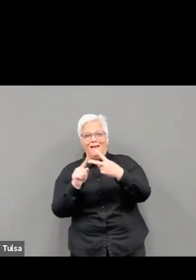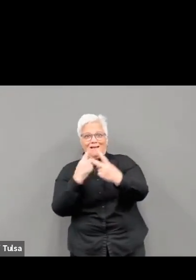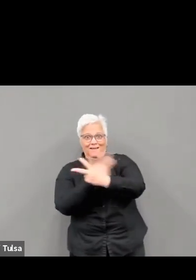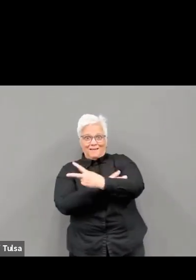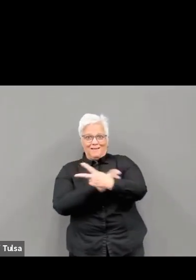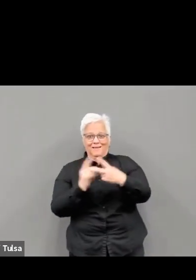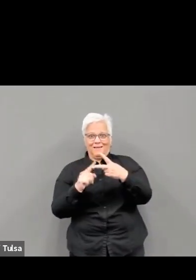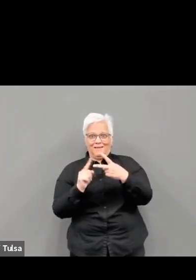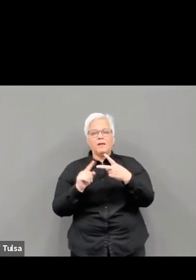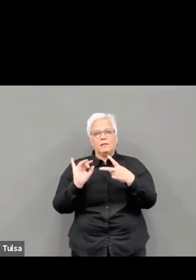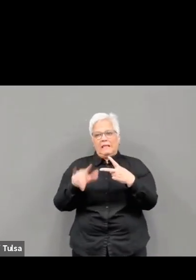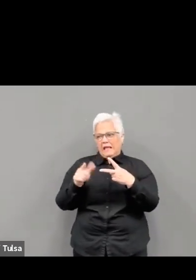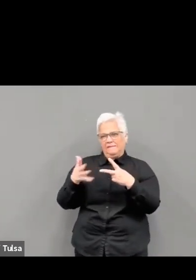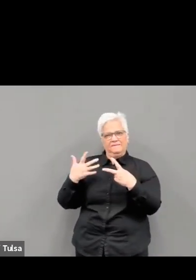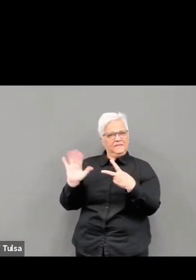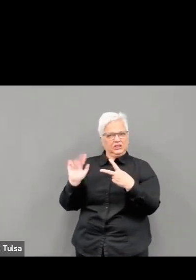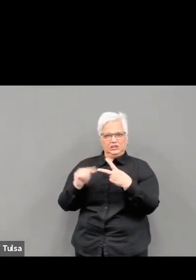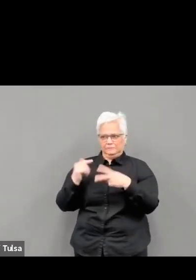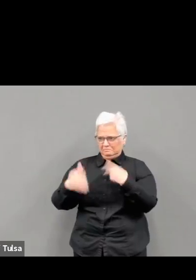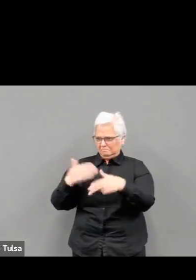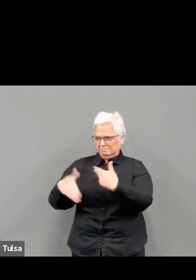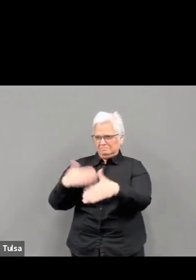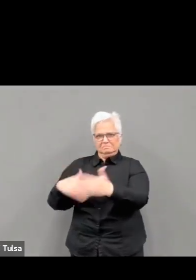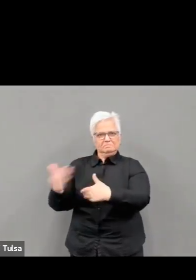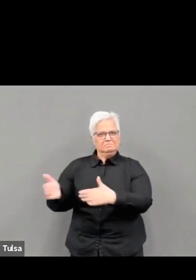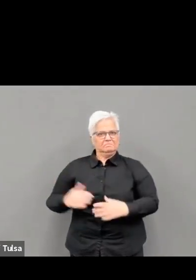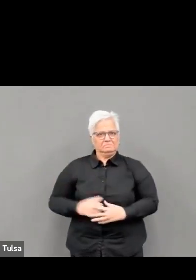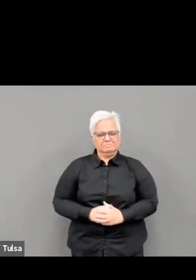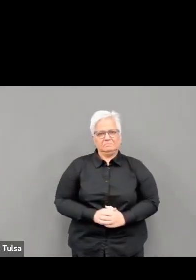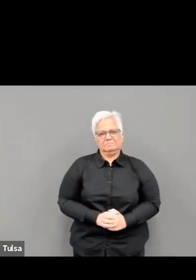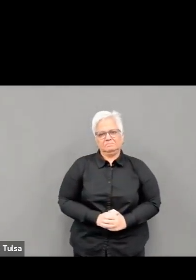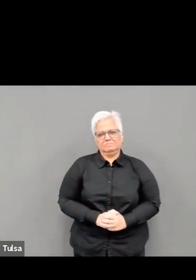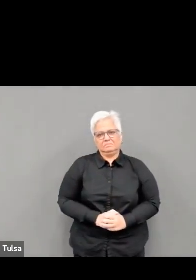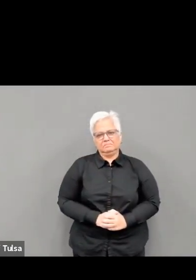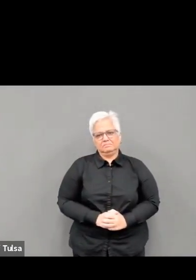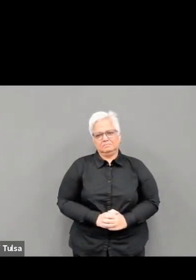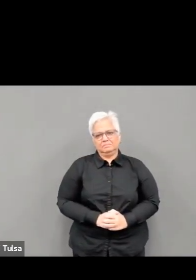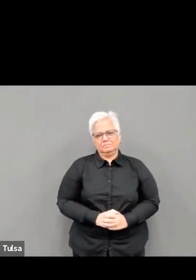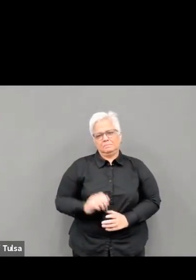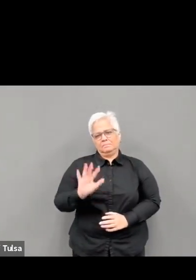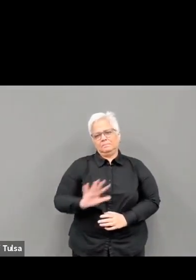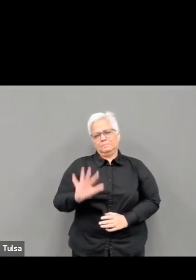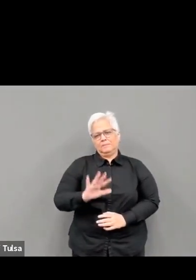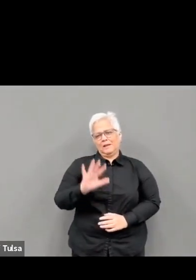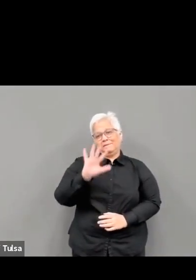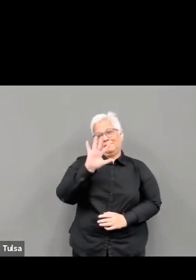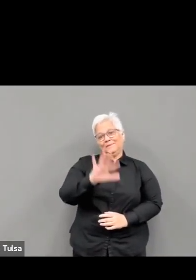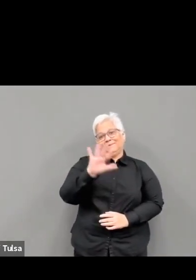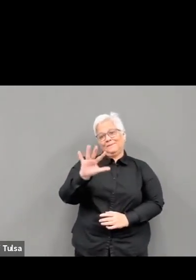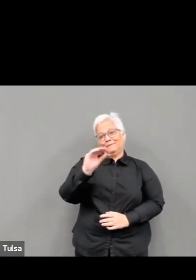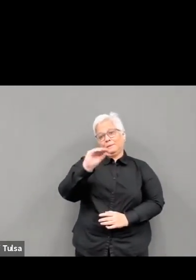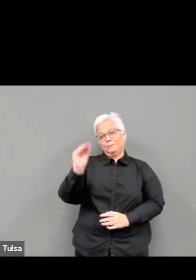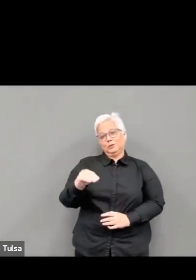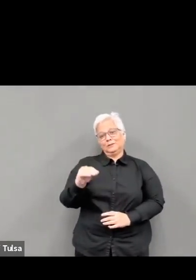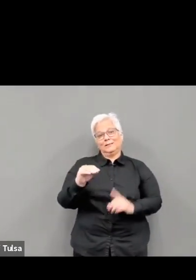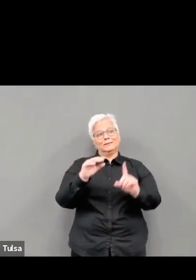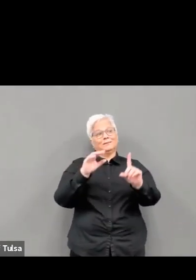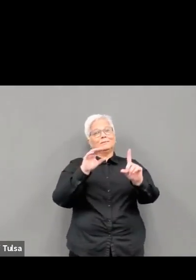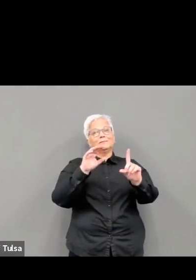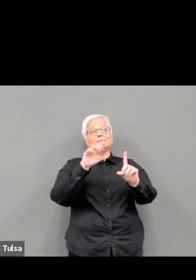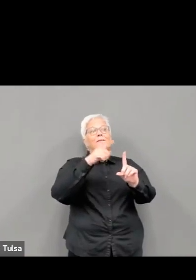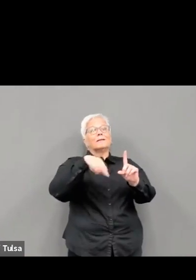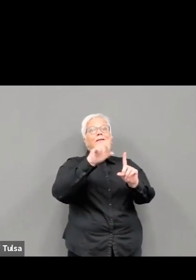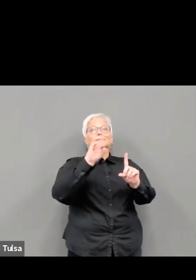received at least one dose of vaccine. 39.2% of residents over the age of 65 have completed the vaccine series.